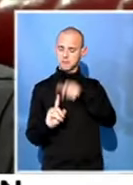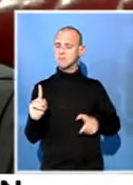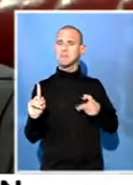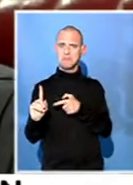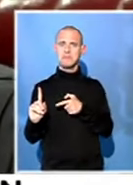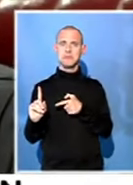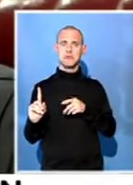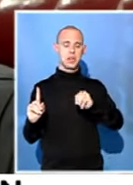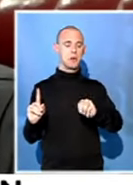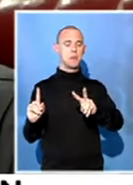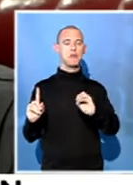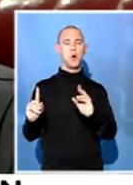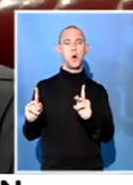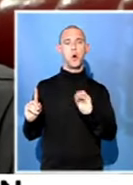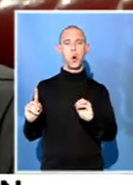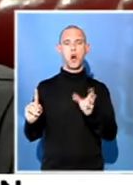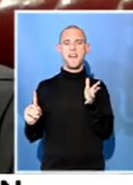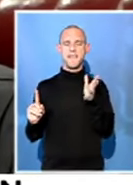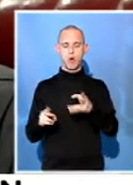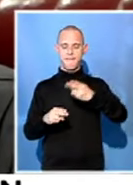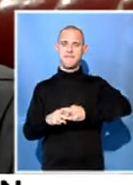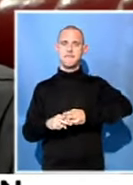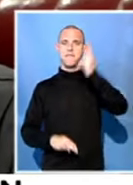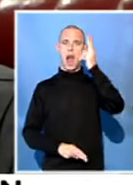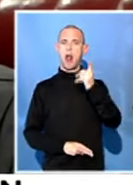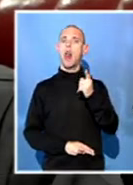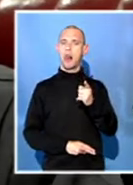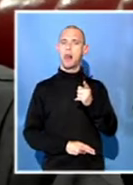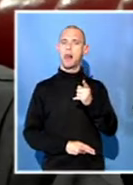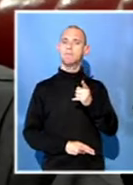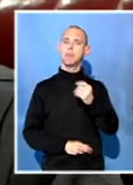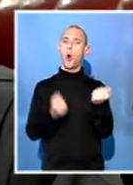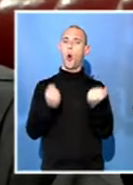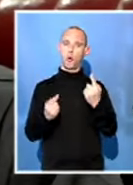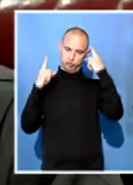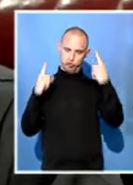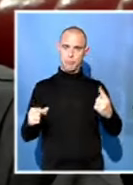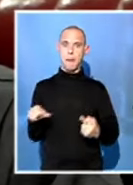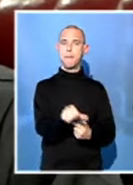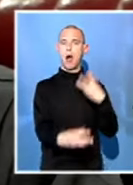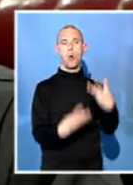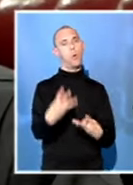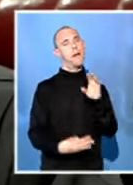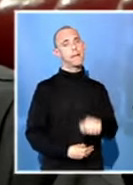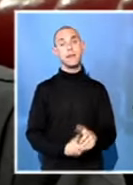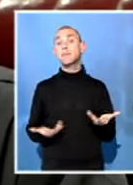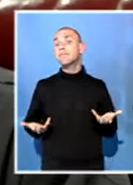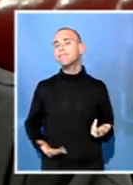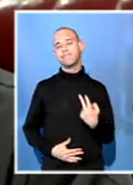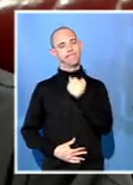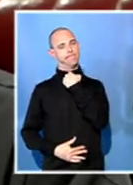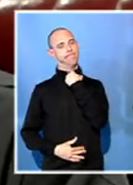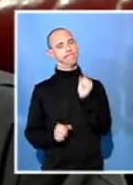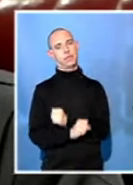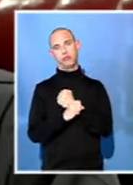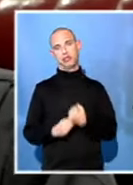interdict against the suspension, which this court finds is untimely having regard to the temporary nature of the